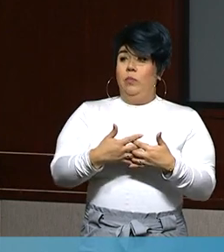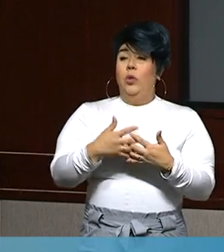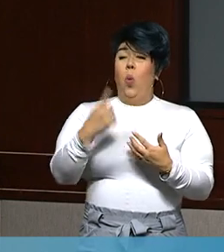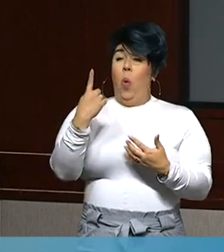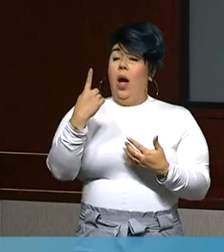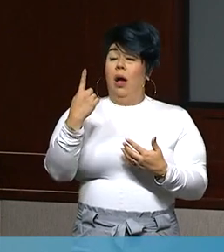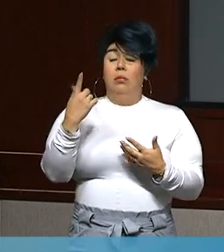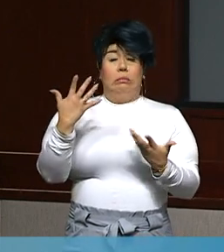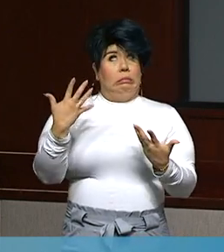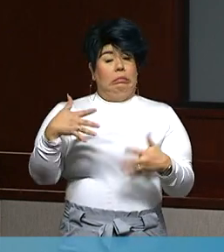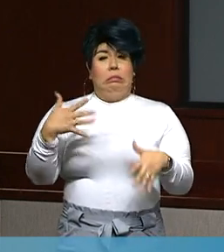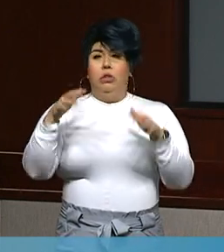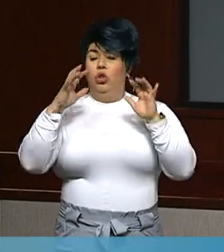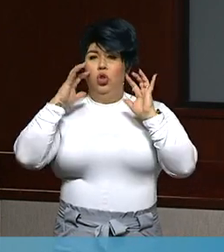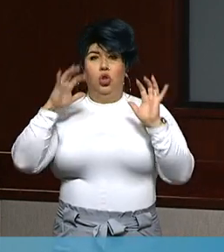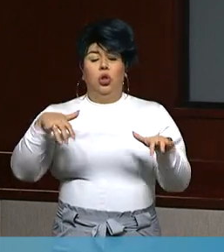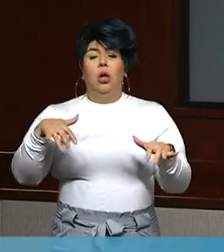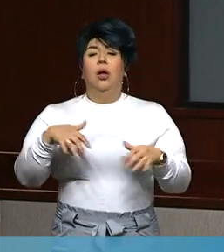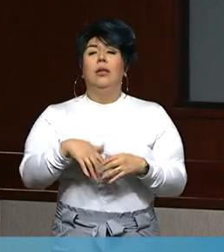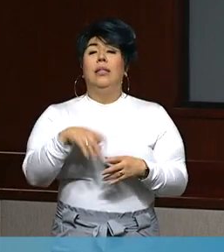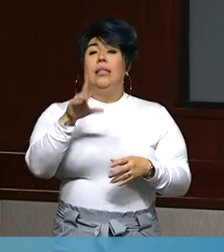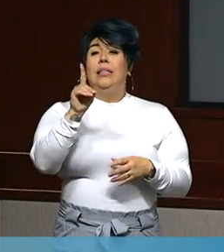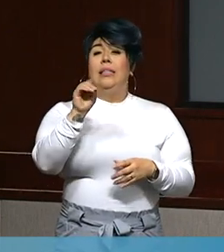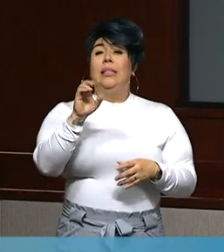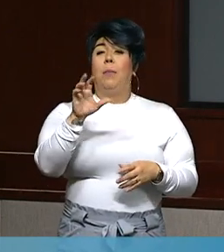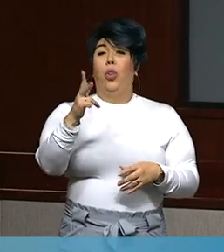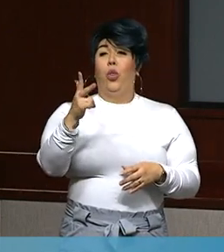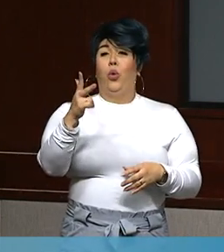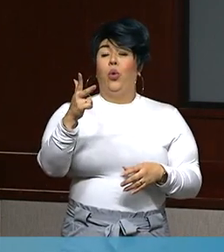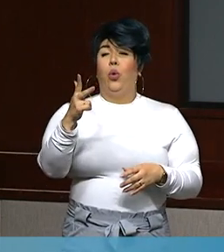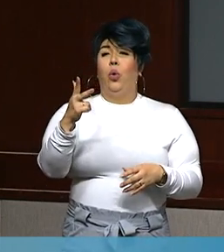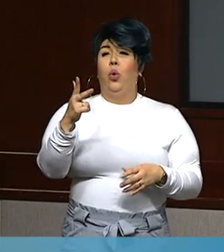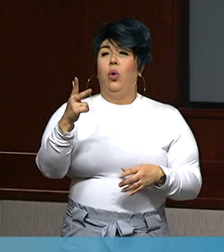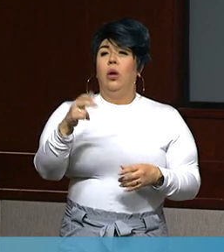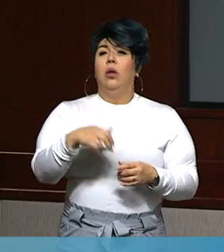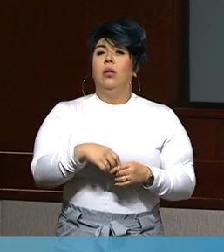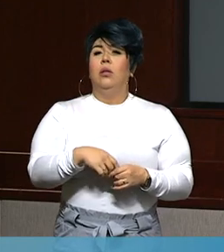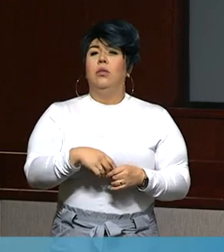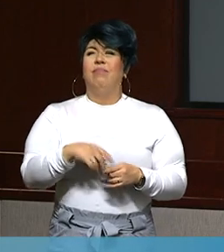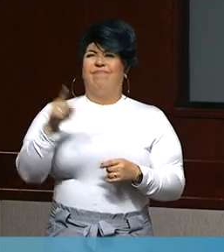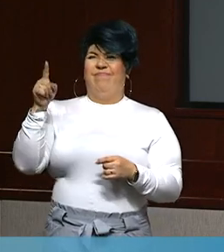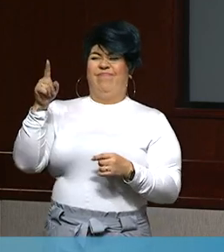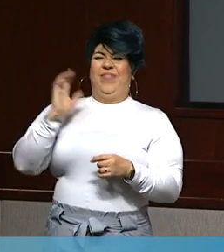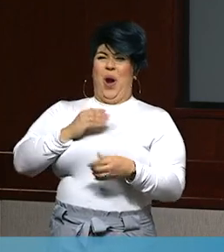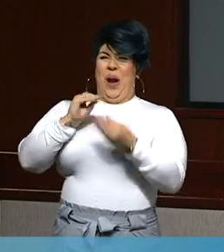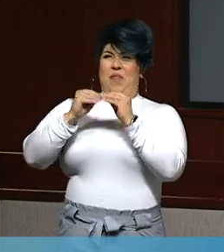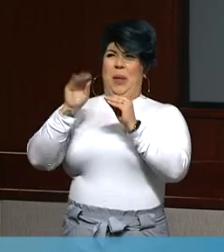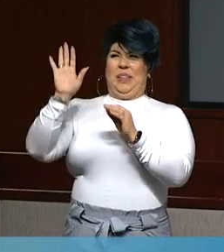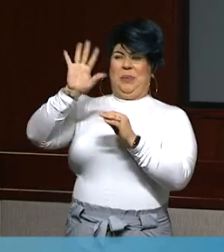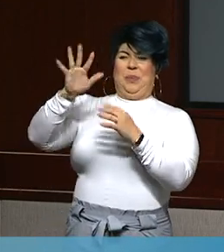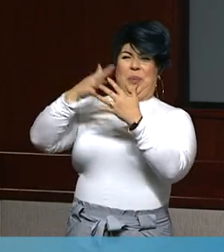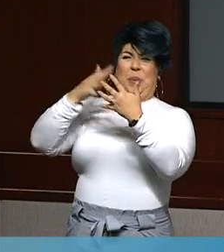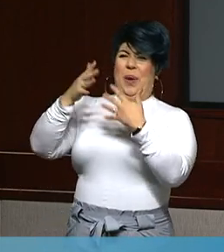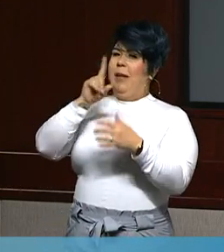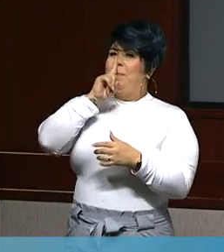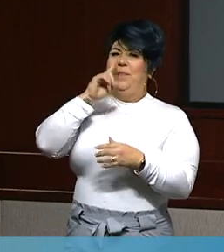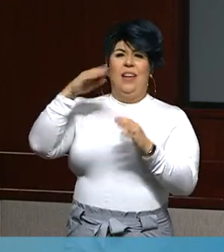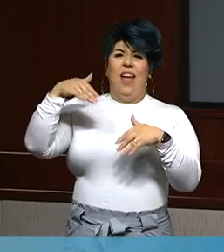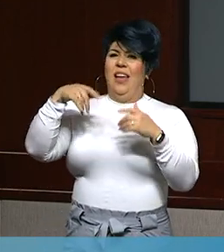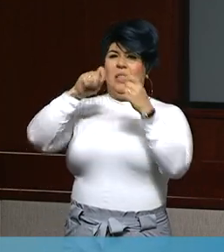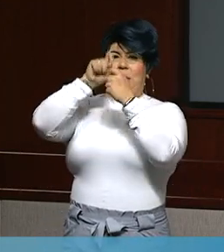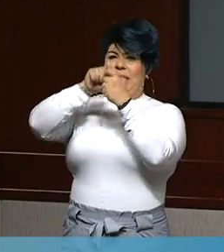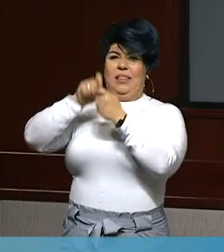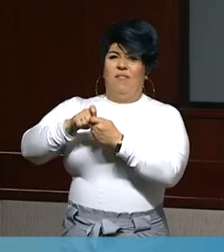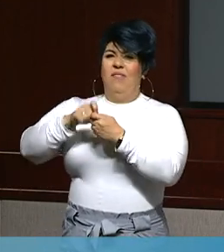shocking when you look at it is on December 3rd, which is still a grayed out area on our dashboard, meaning we're still expecting more